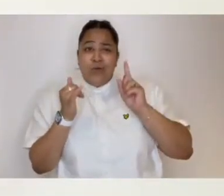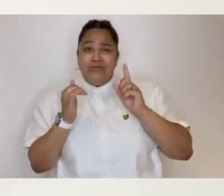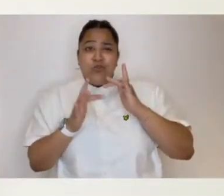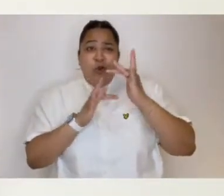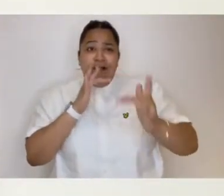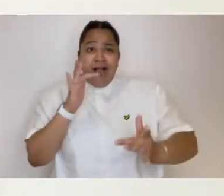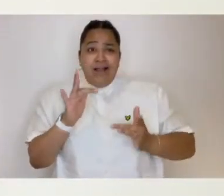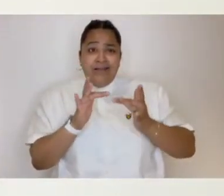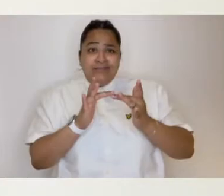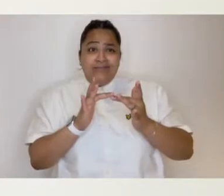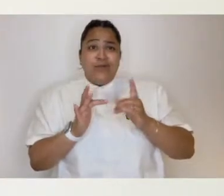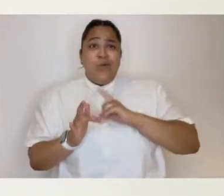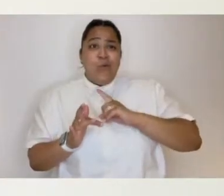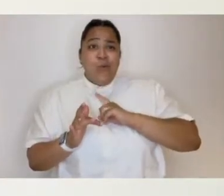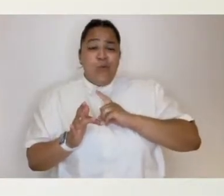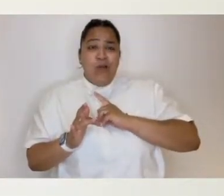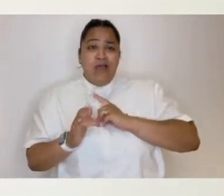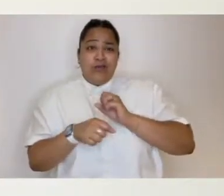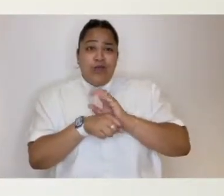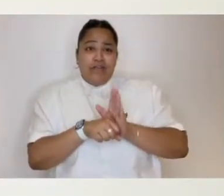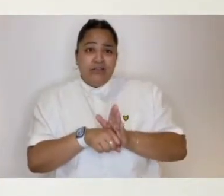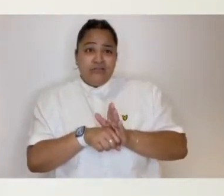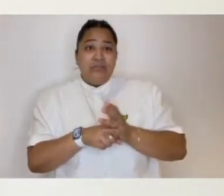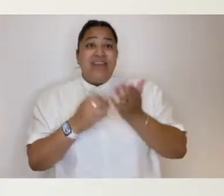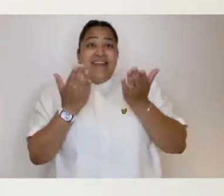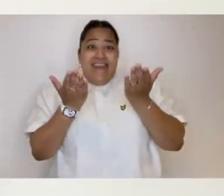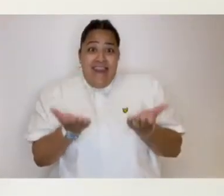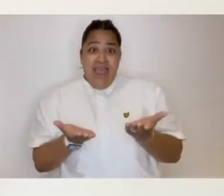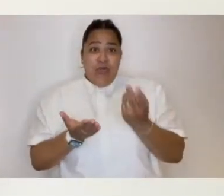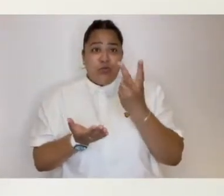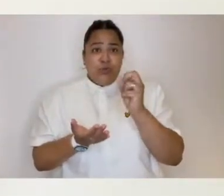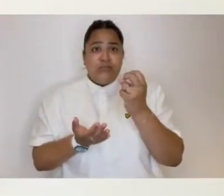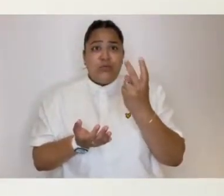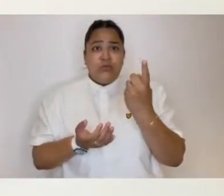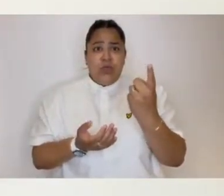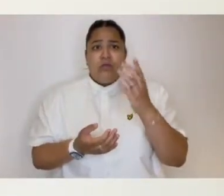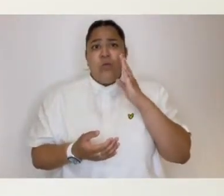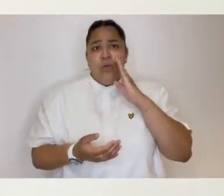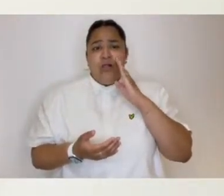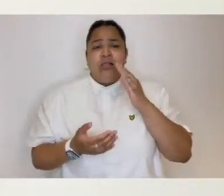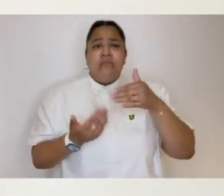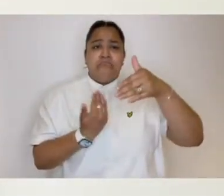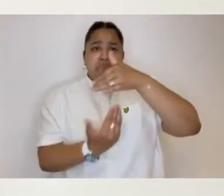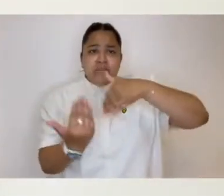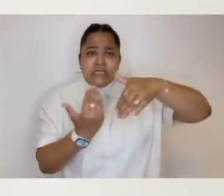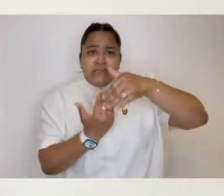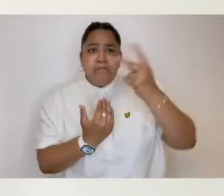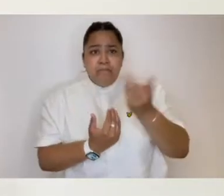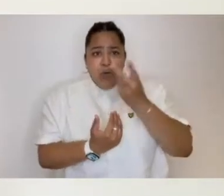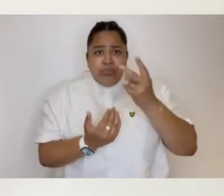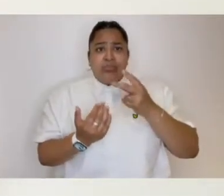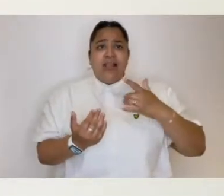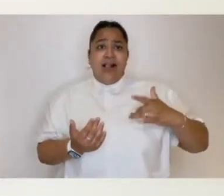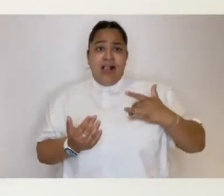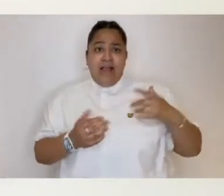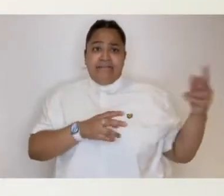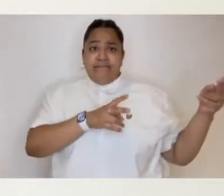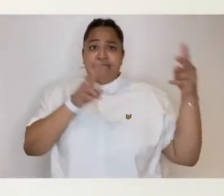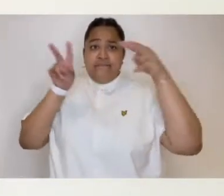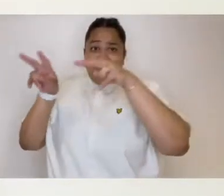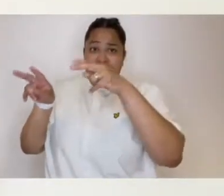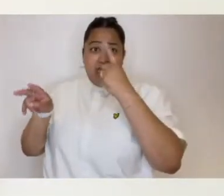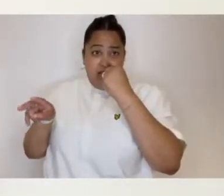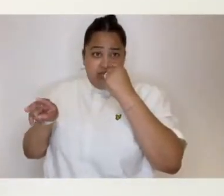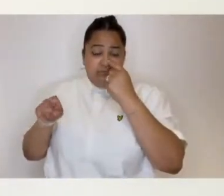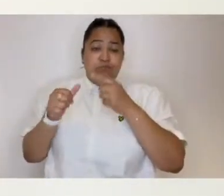online but this year's Carnival will be a mixture of online and live events and you will have the opportunity